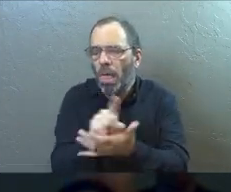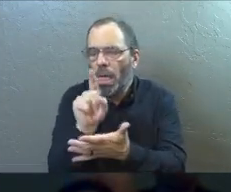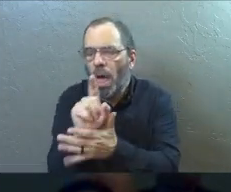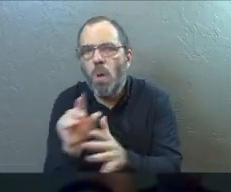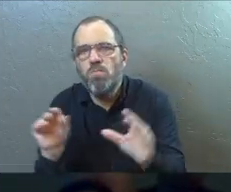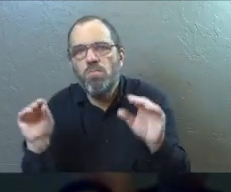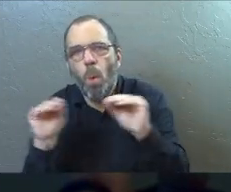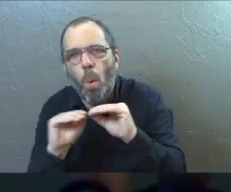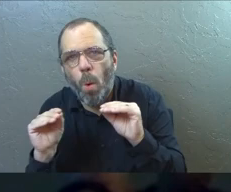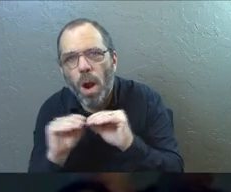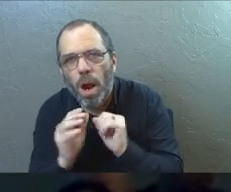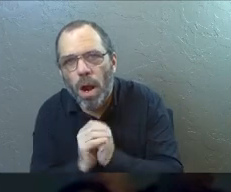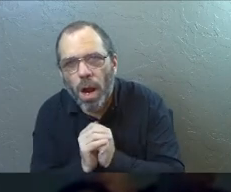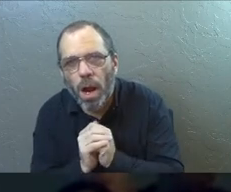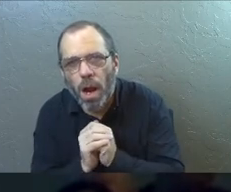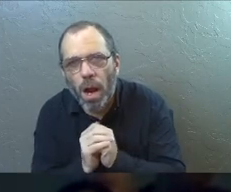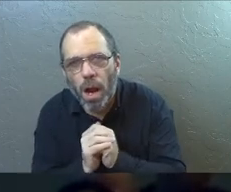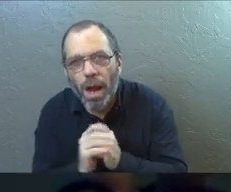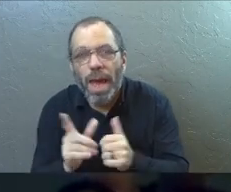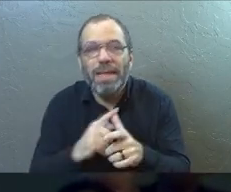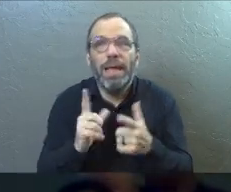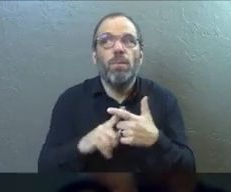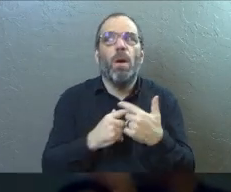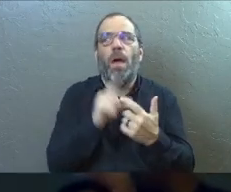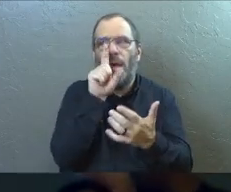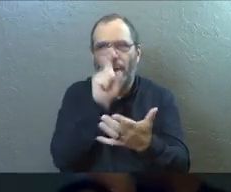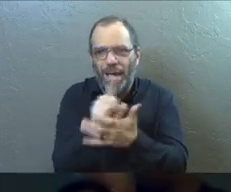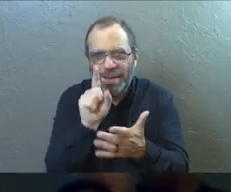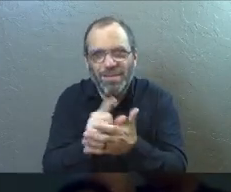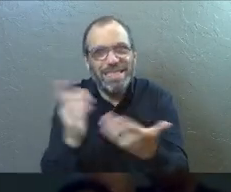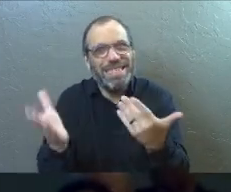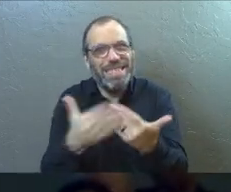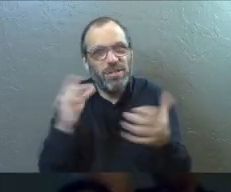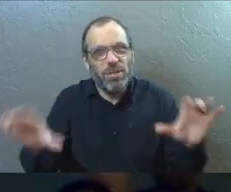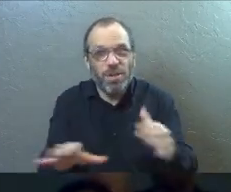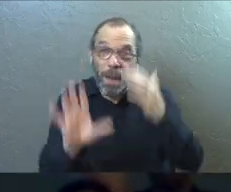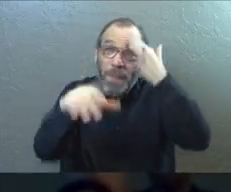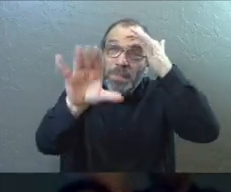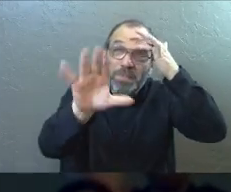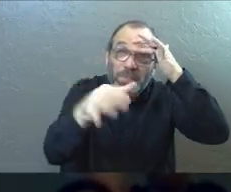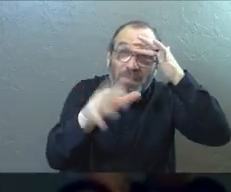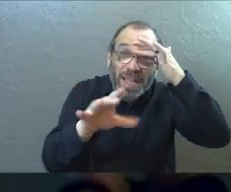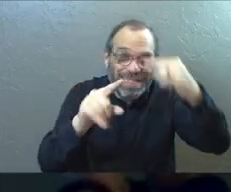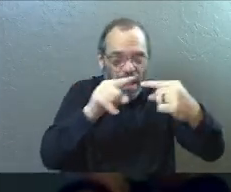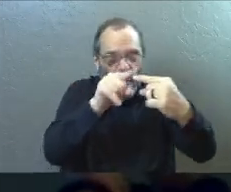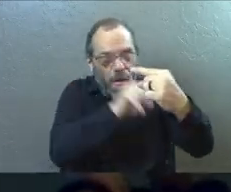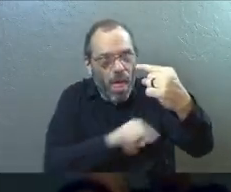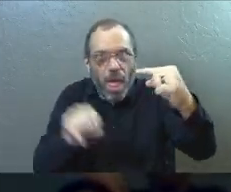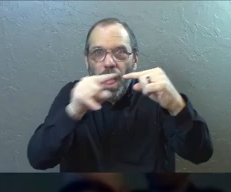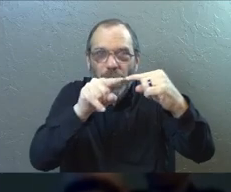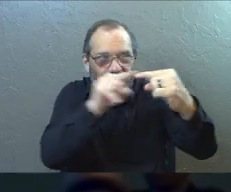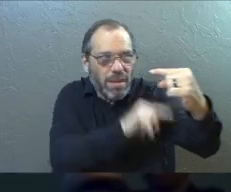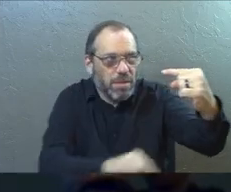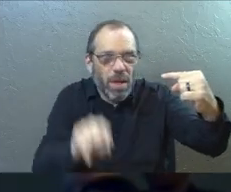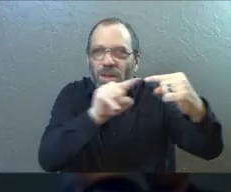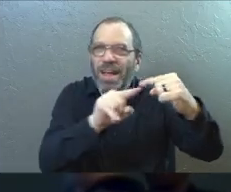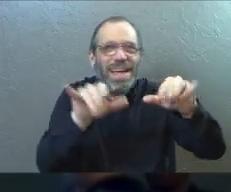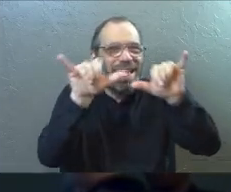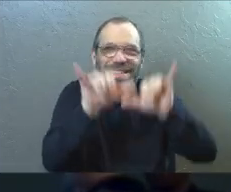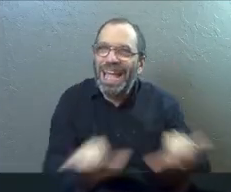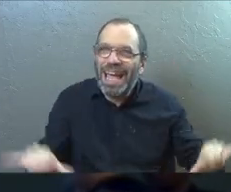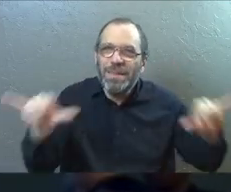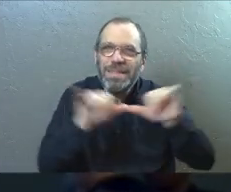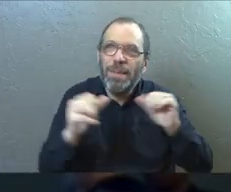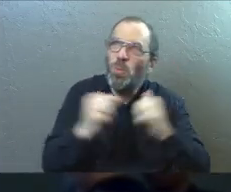more. And as we're in love, it's going to be easier to do the things. Do you see this loop that Jesus is setting up? Because it's the